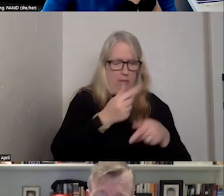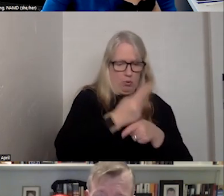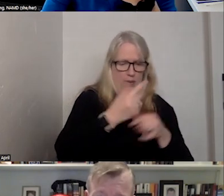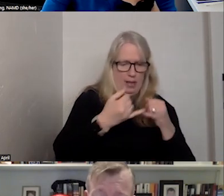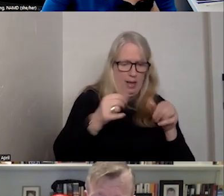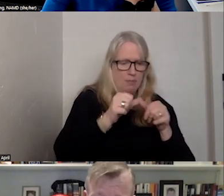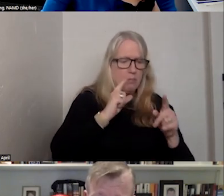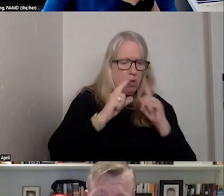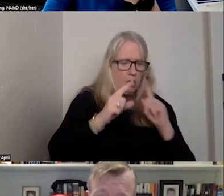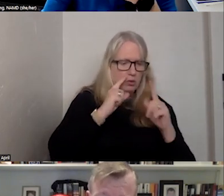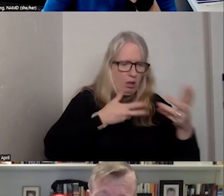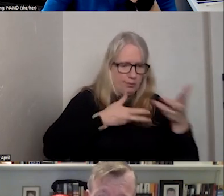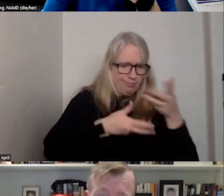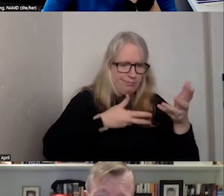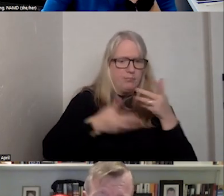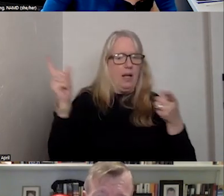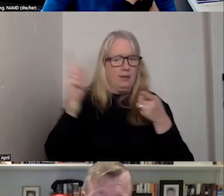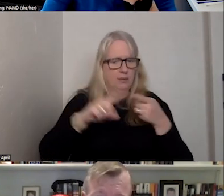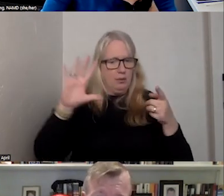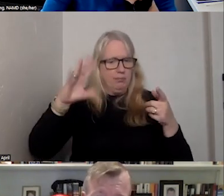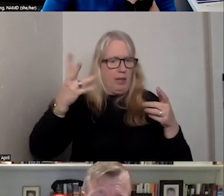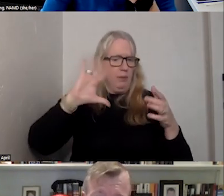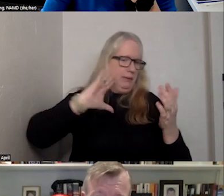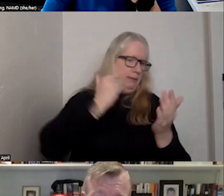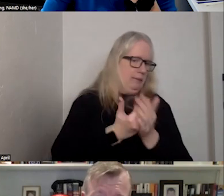talking to you and have police and ambulance attend where you are.